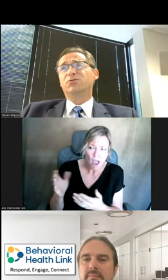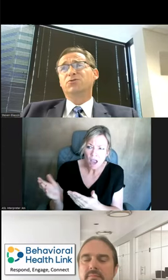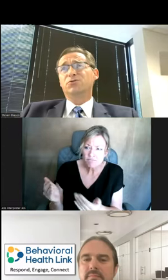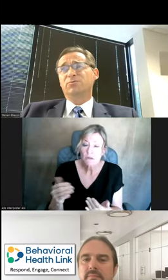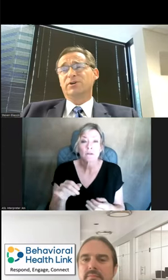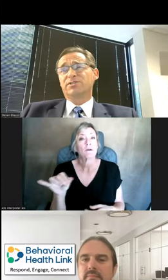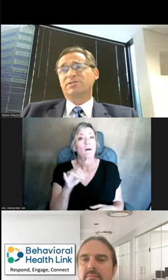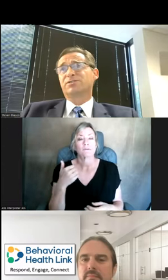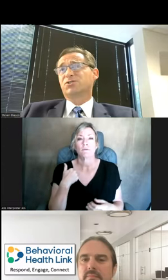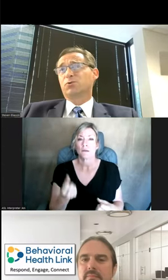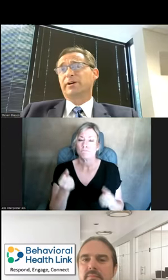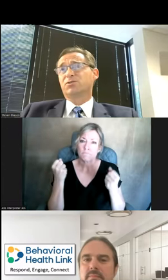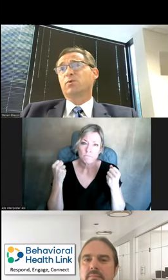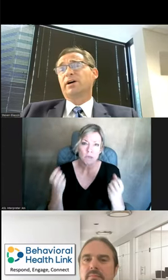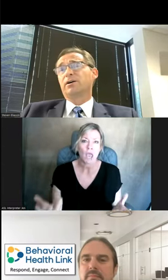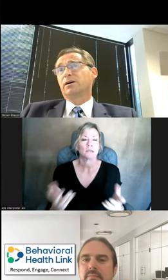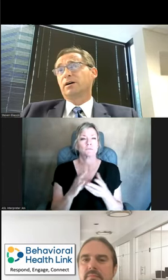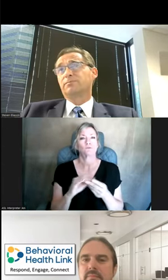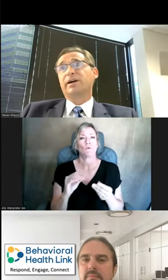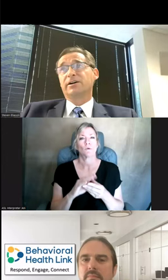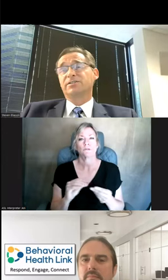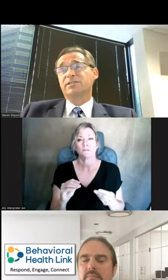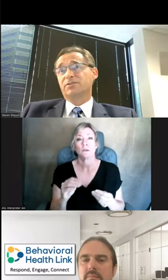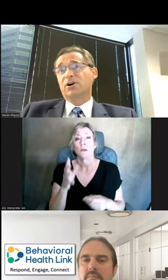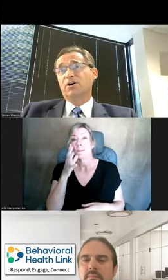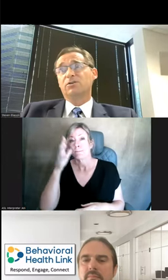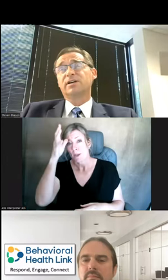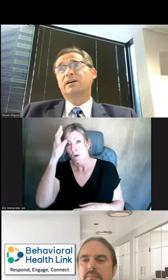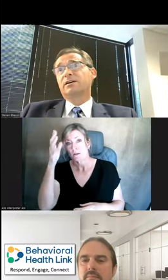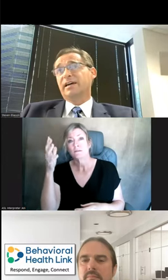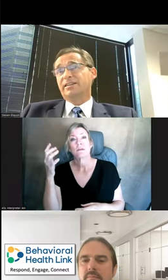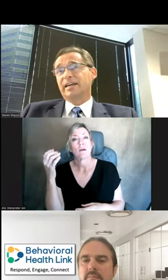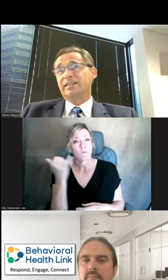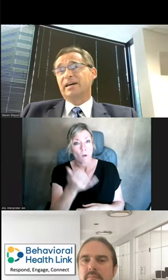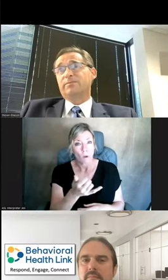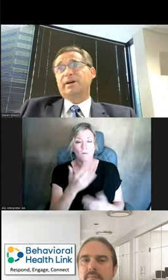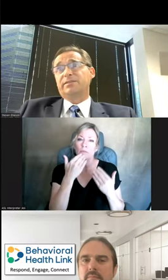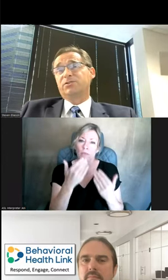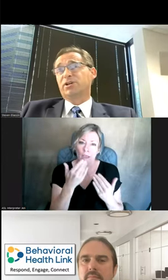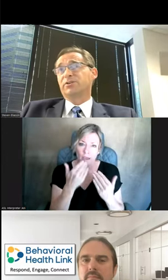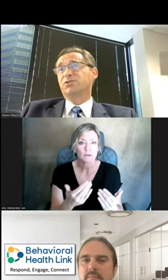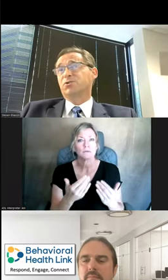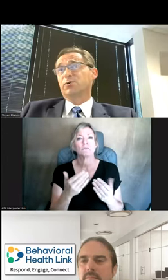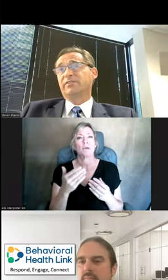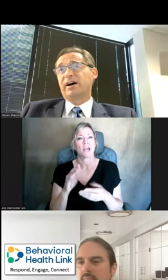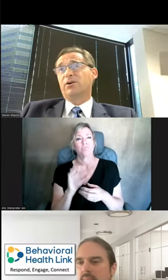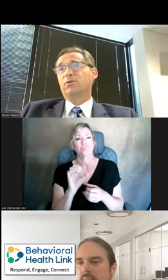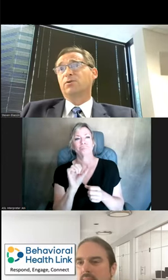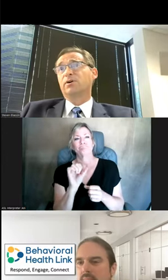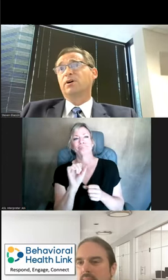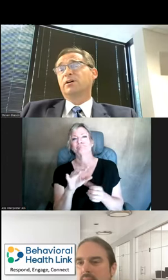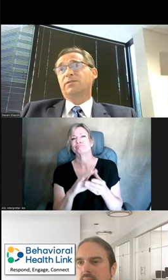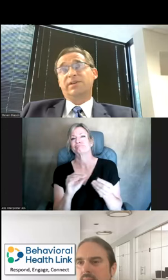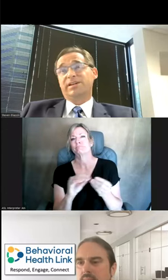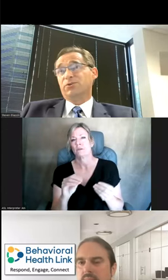also had numerous stories where parents have called and thanked them and shared the story of how